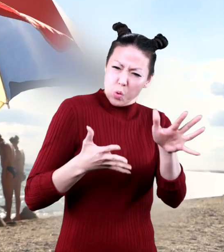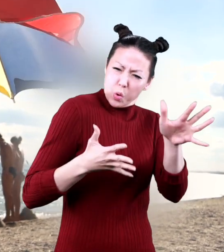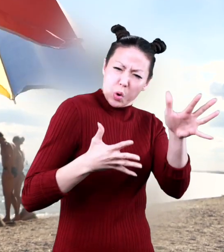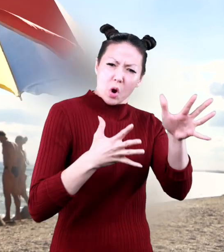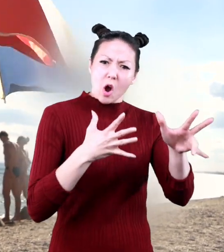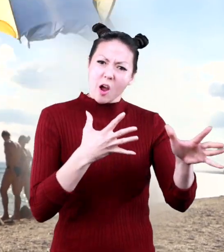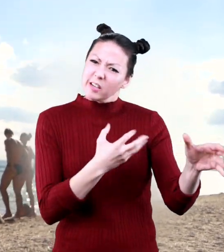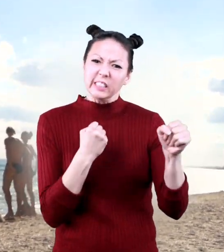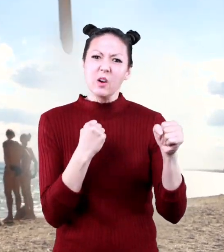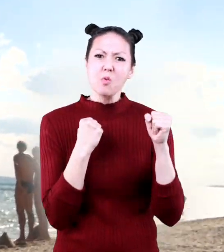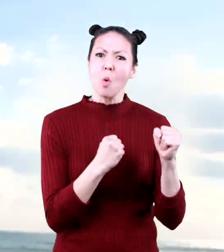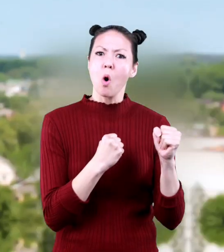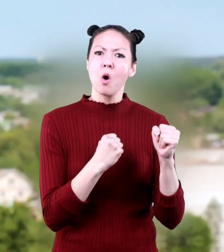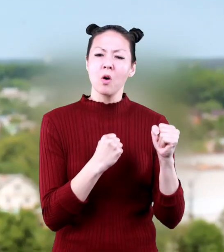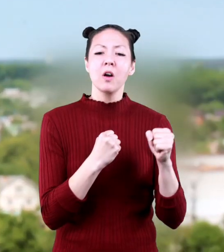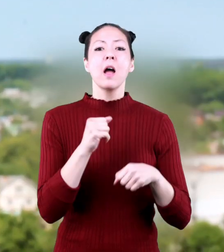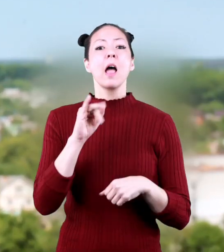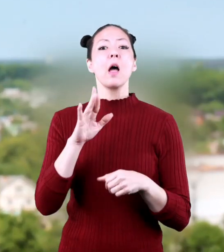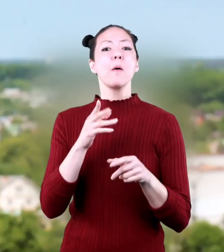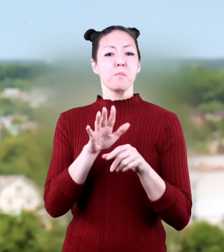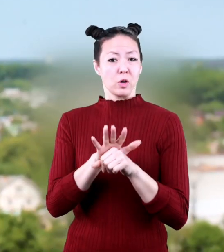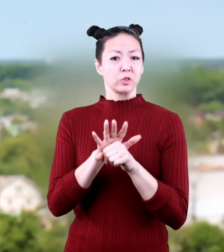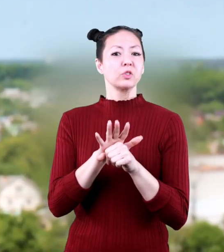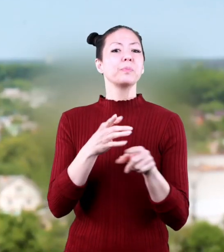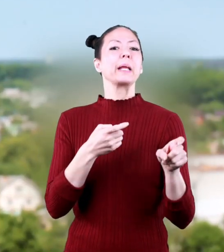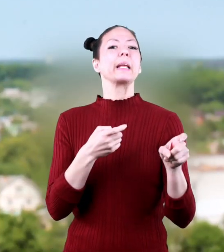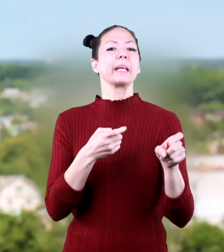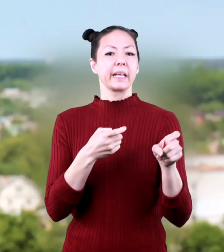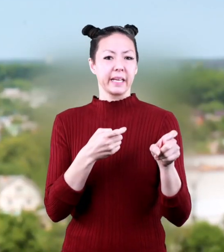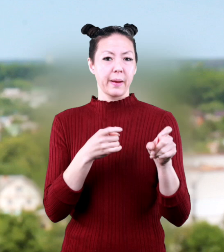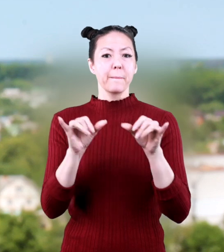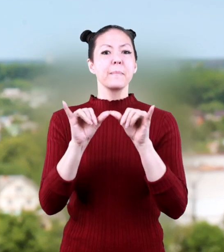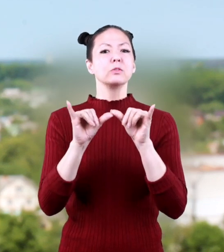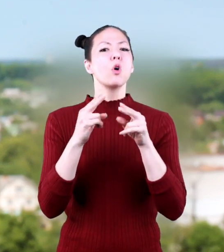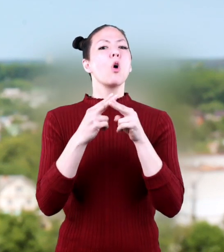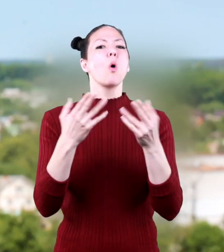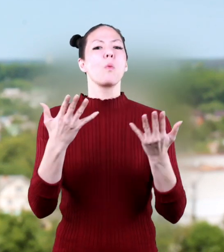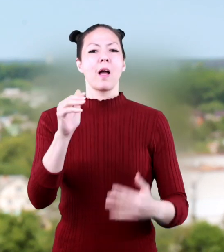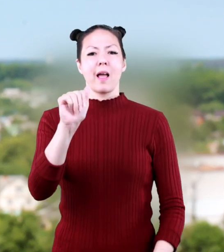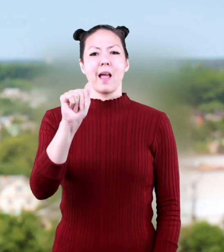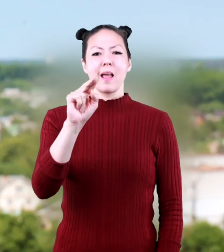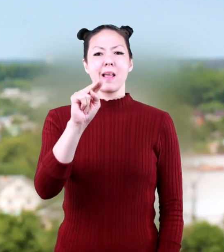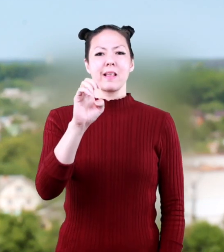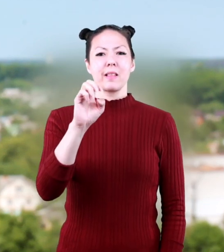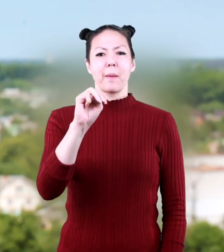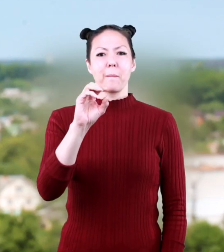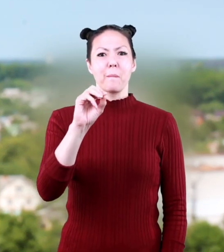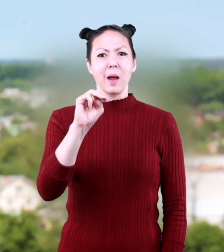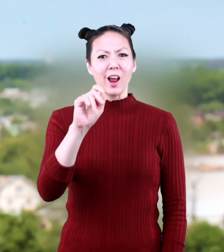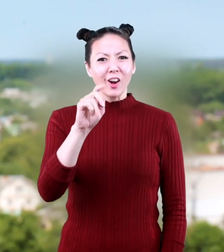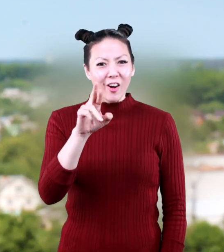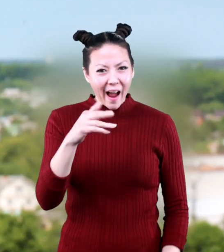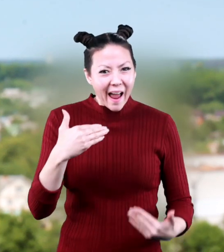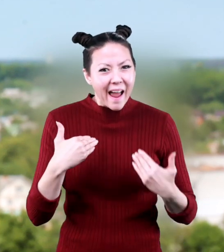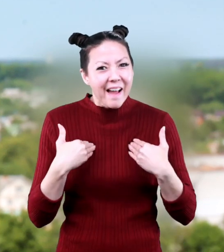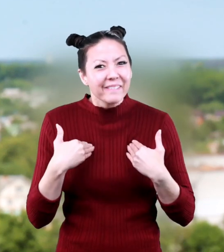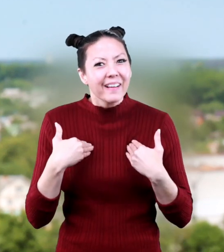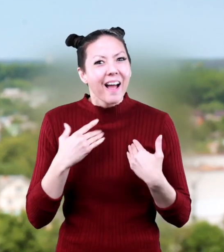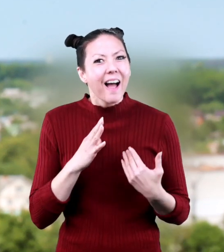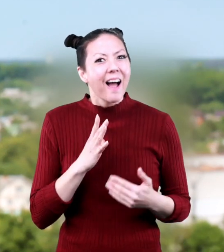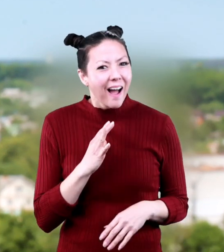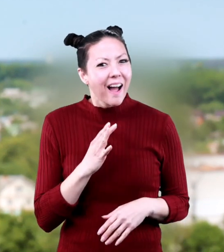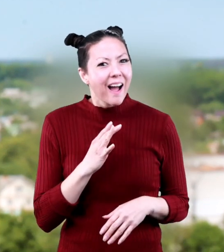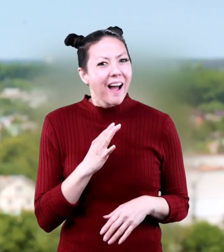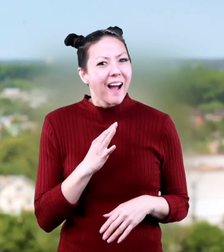super strong gust. The airspeed of wind is measured by a device called an anemometer.